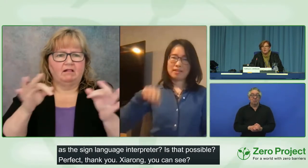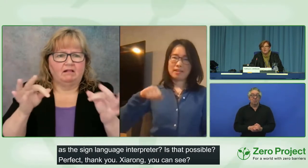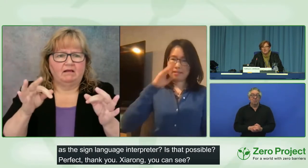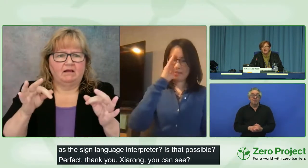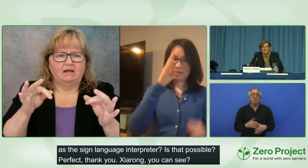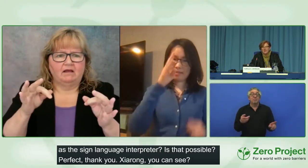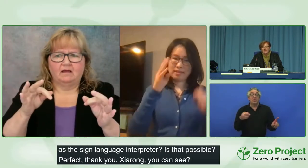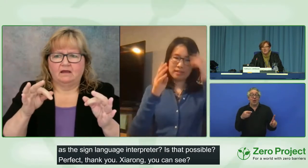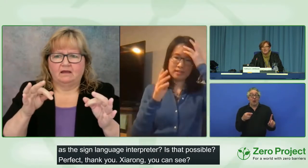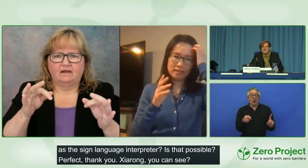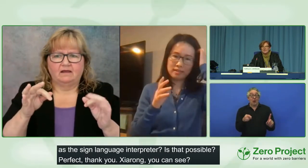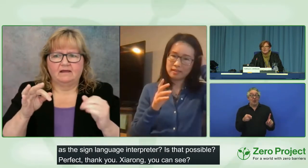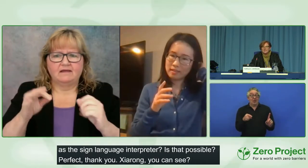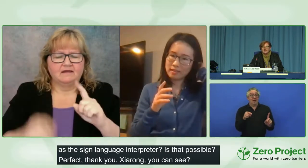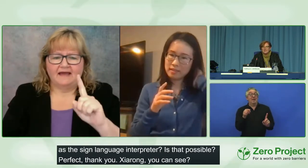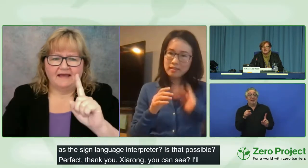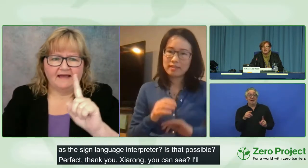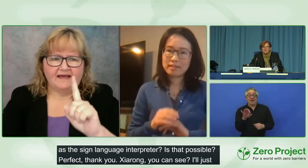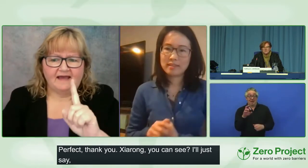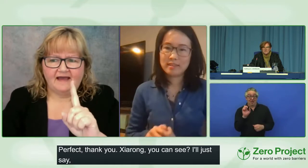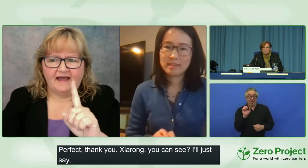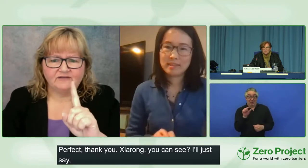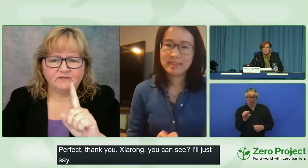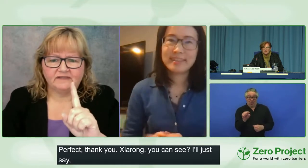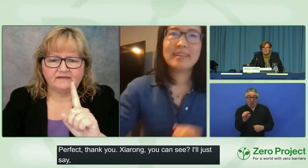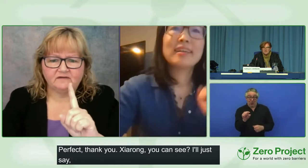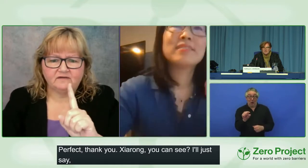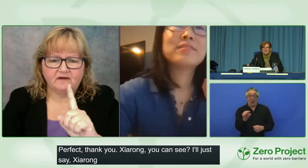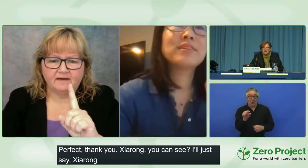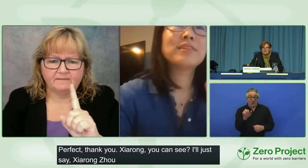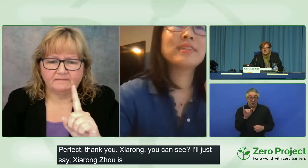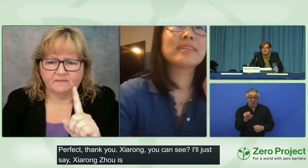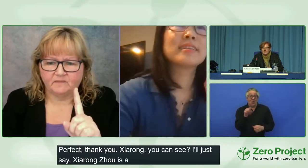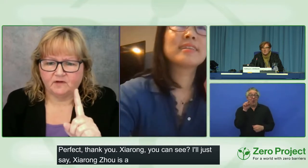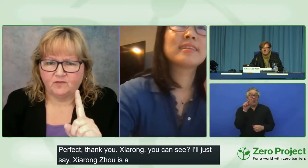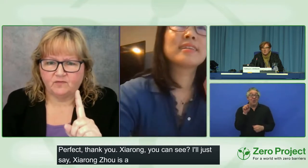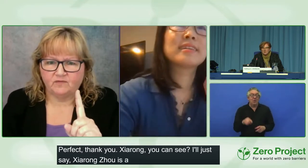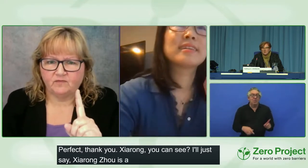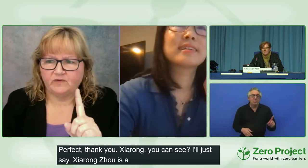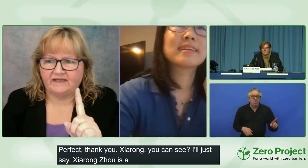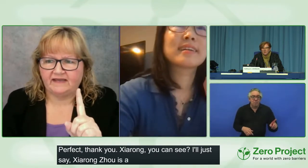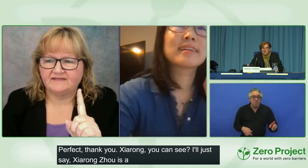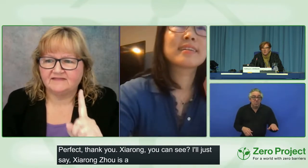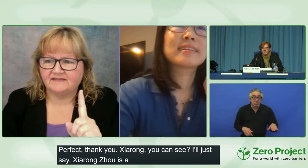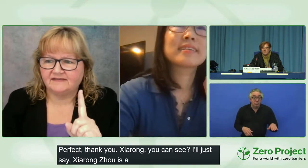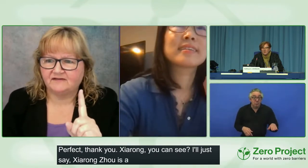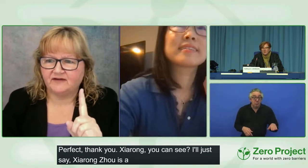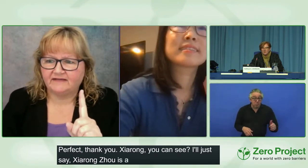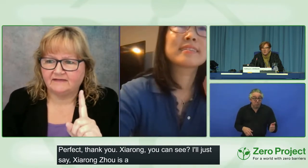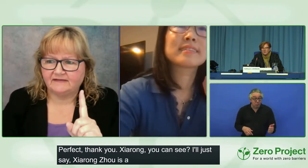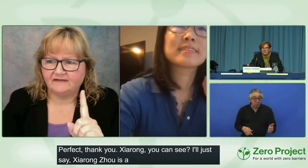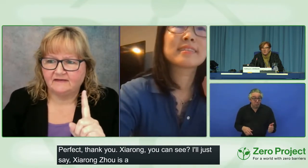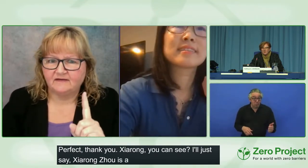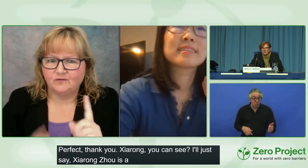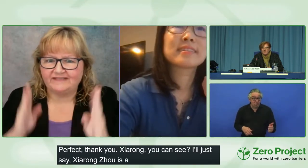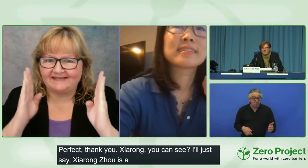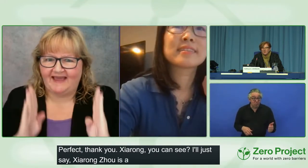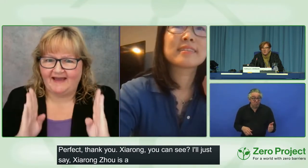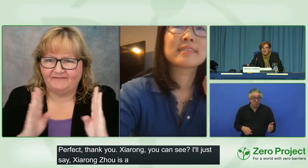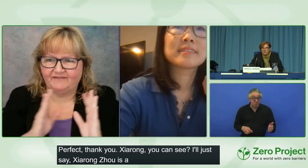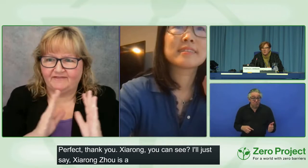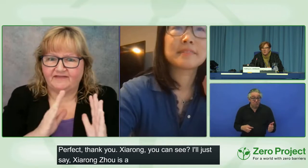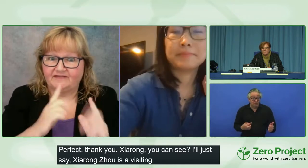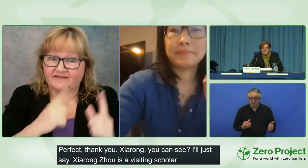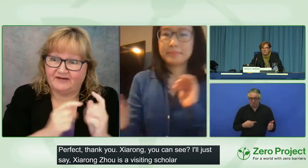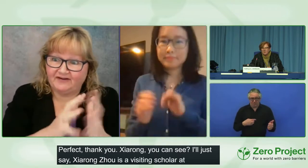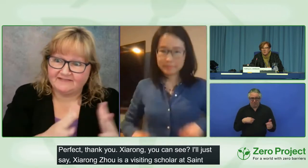scholar at St. Cloud State University University of Minnesota. Yes? No, we can't see correctly. We